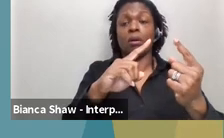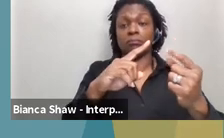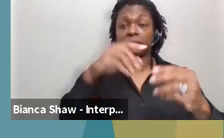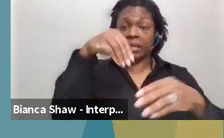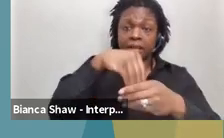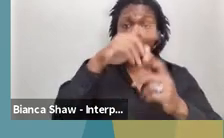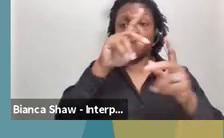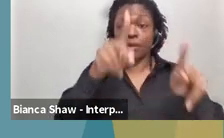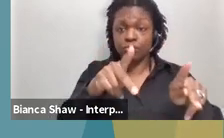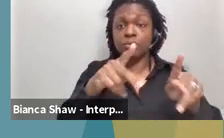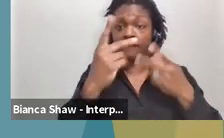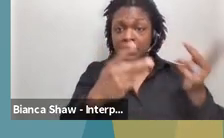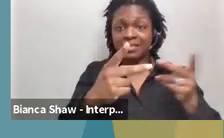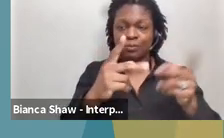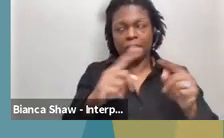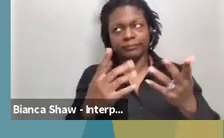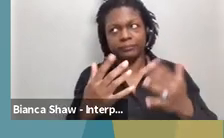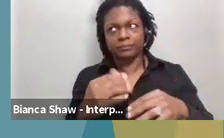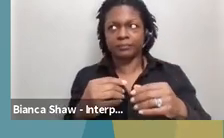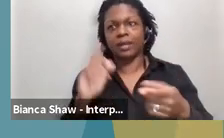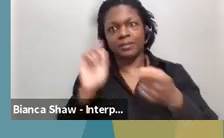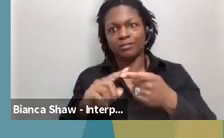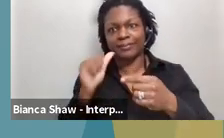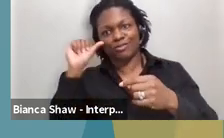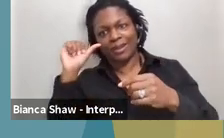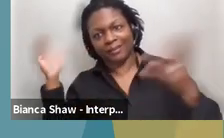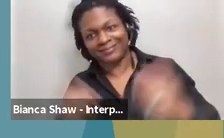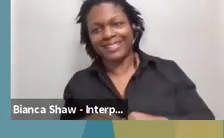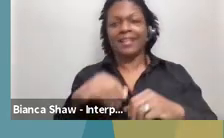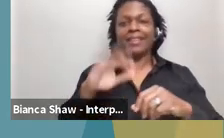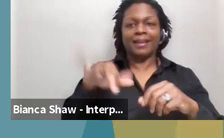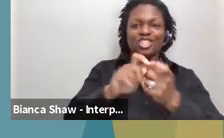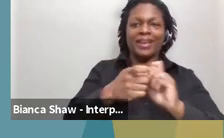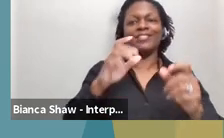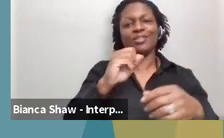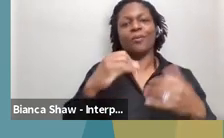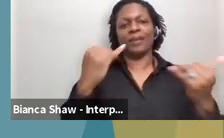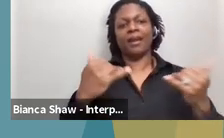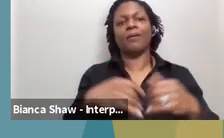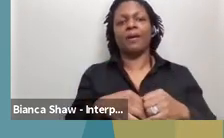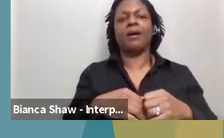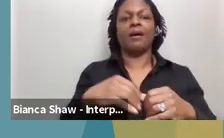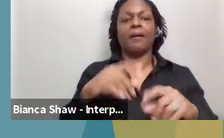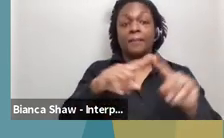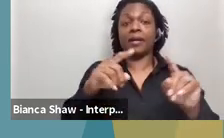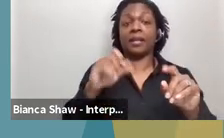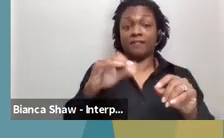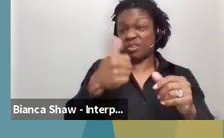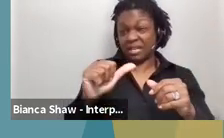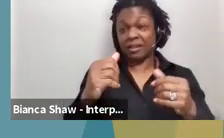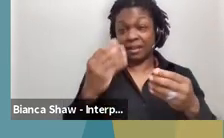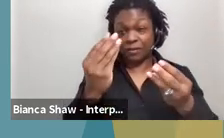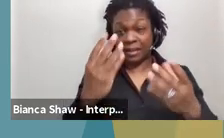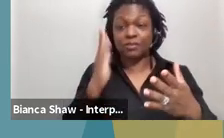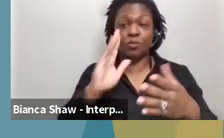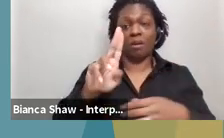online information about those services, um, please go visit the Louisiana department of health website, which is right here on this, um, on